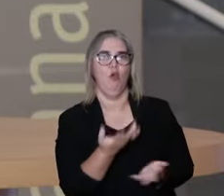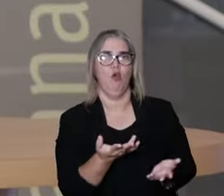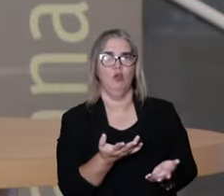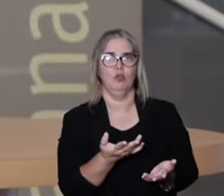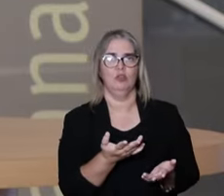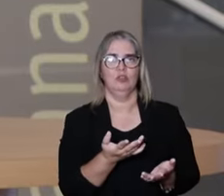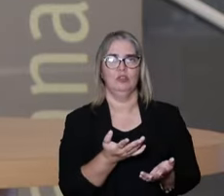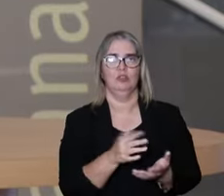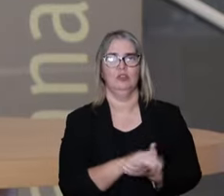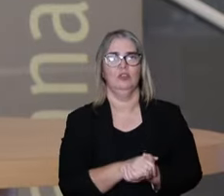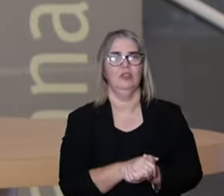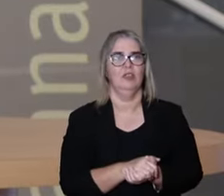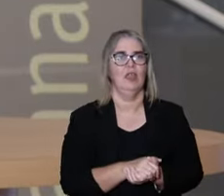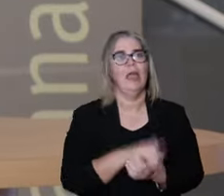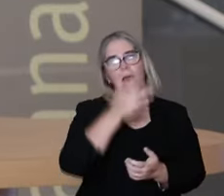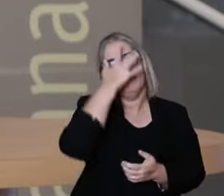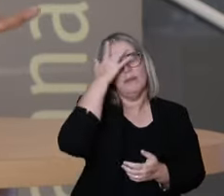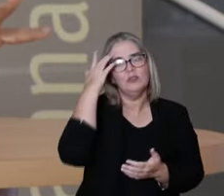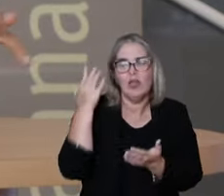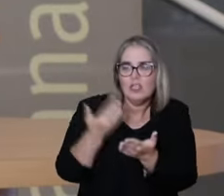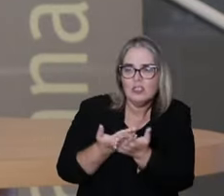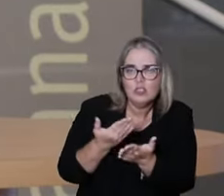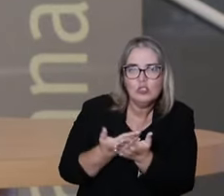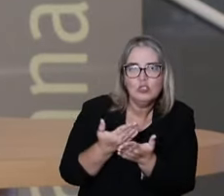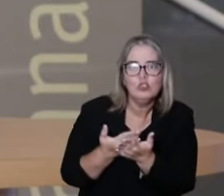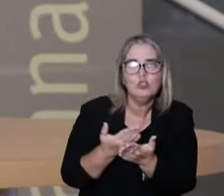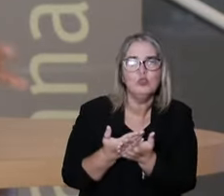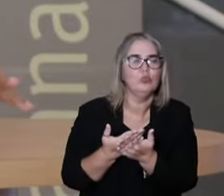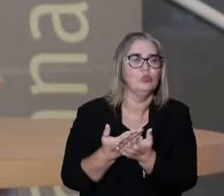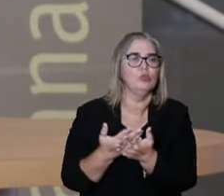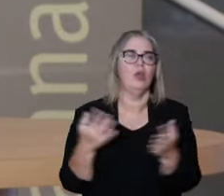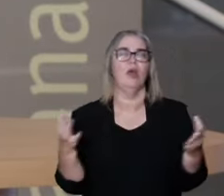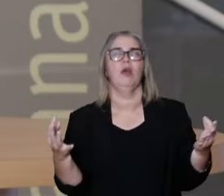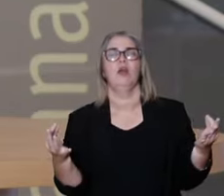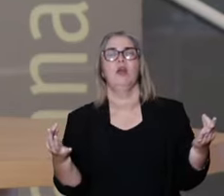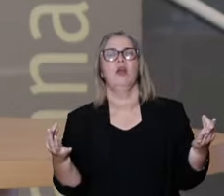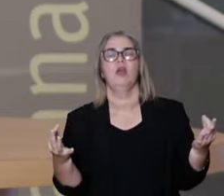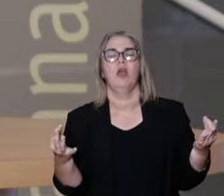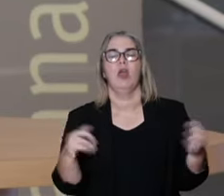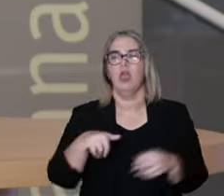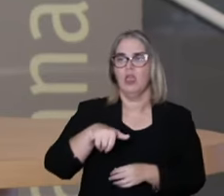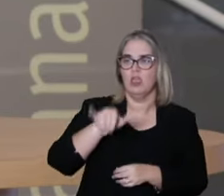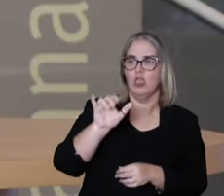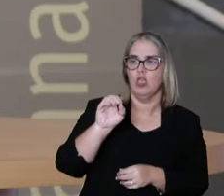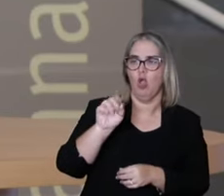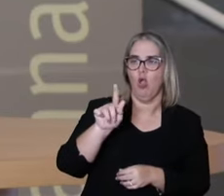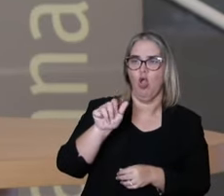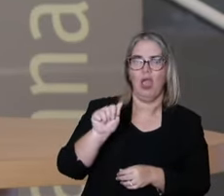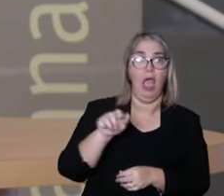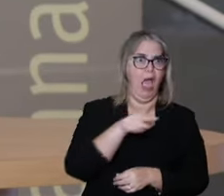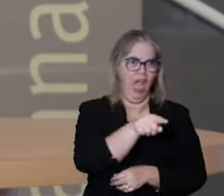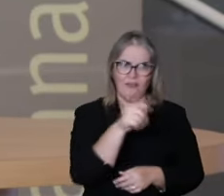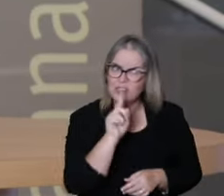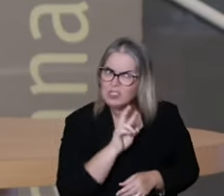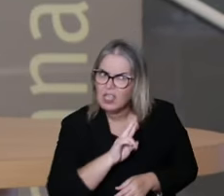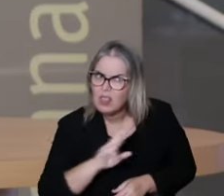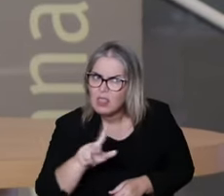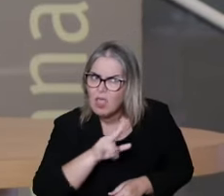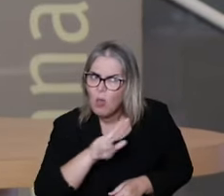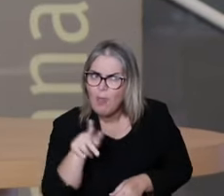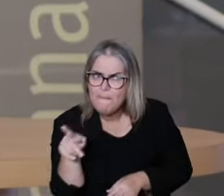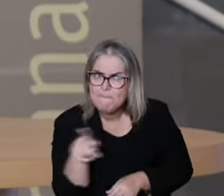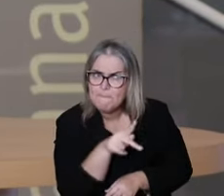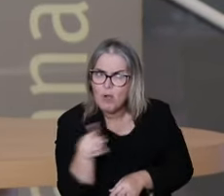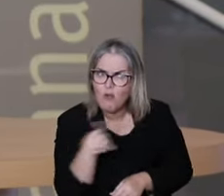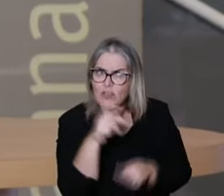The person goes to India, you study yoga. No, but we don't study physical education, so you cannot teach